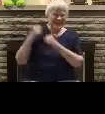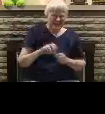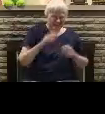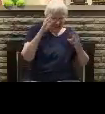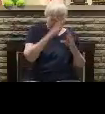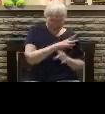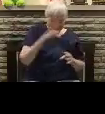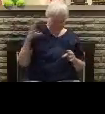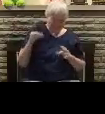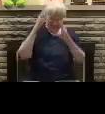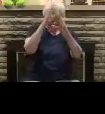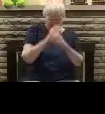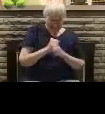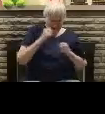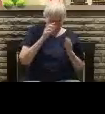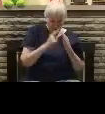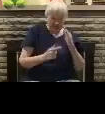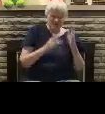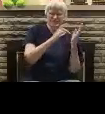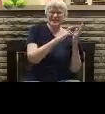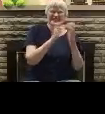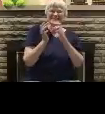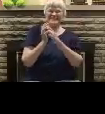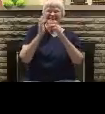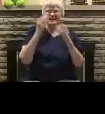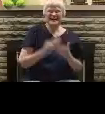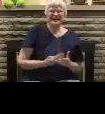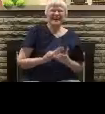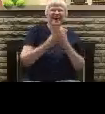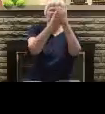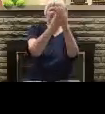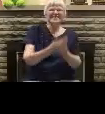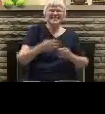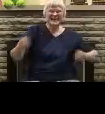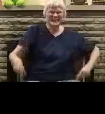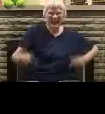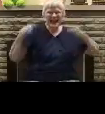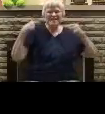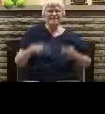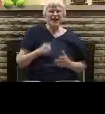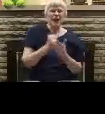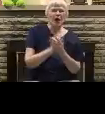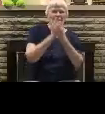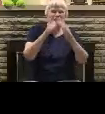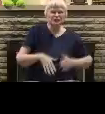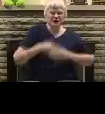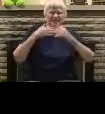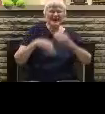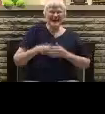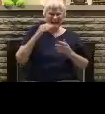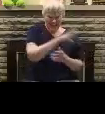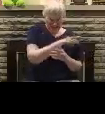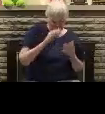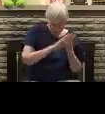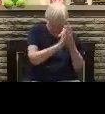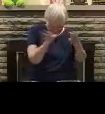to cease Just no peace of sin before Him Let men build in